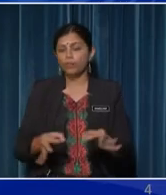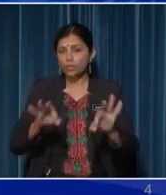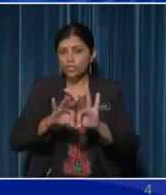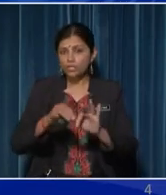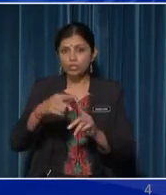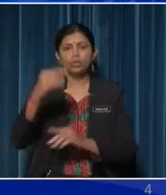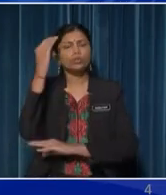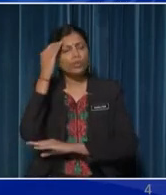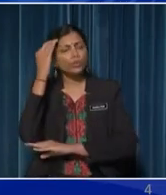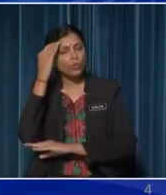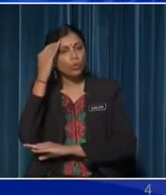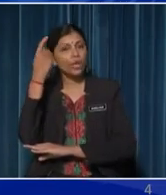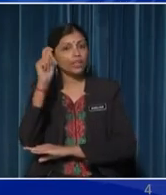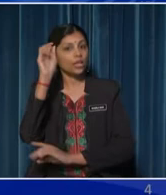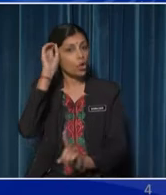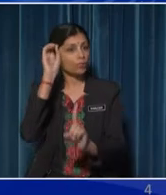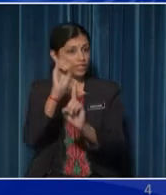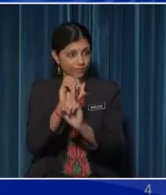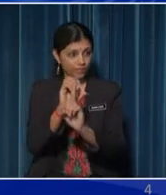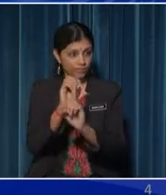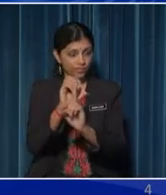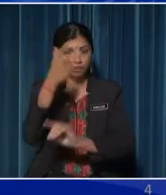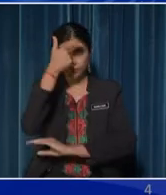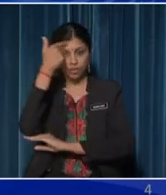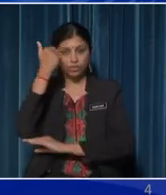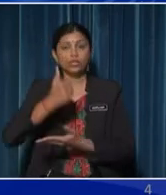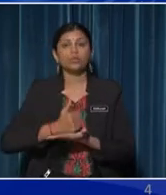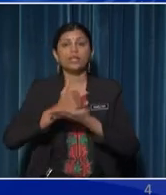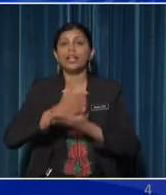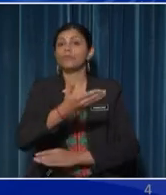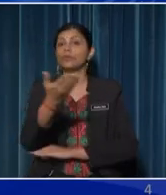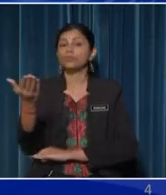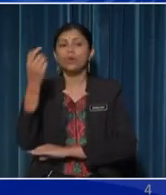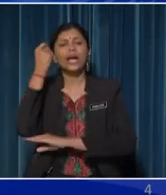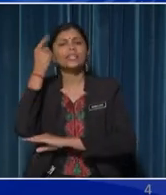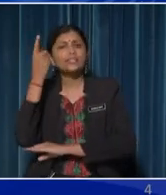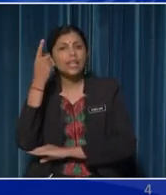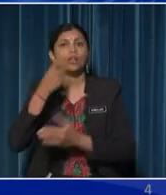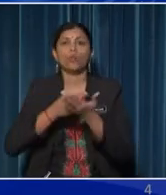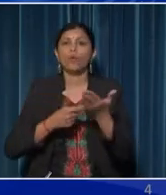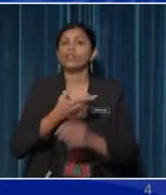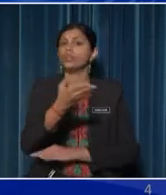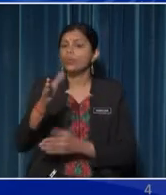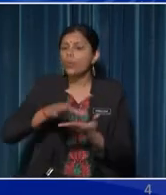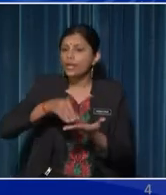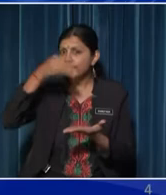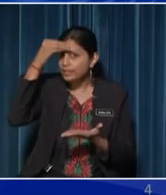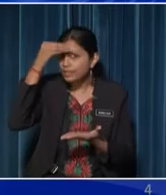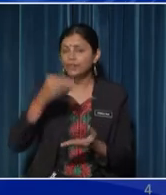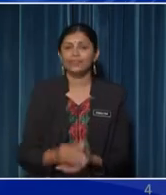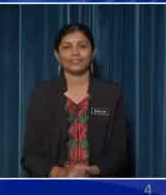important to know the objectives of the lesson Because it will help you to understand what you are learning